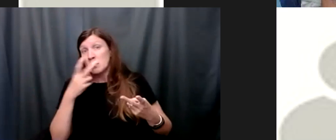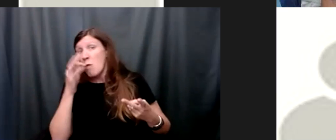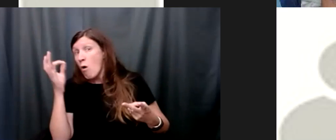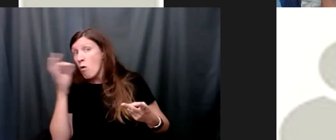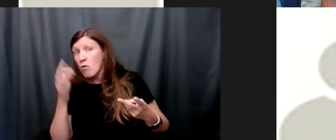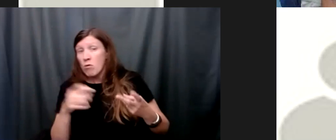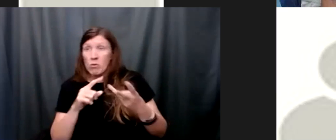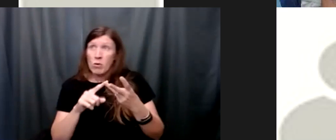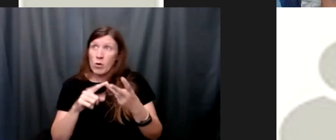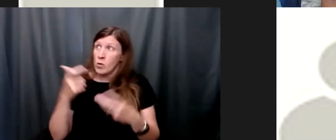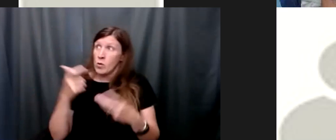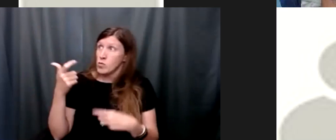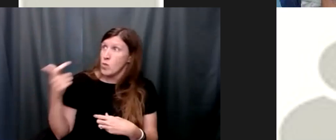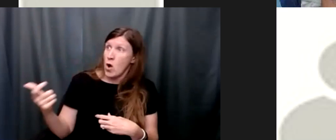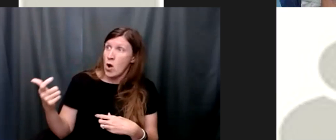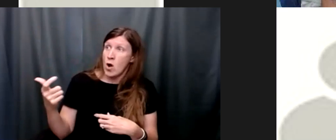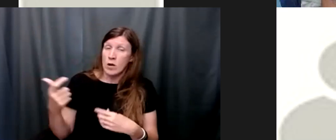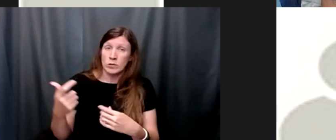or consume